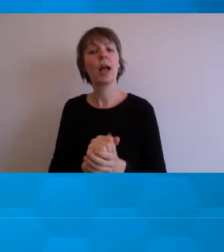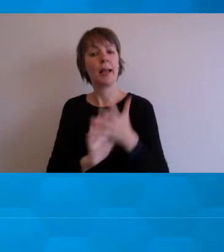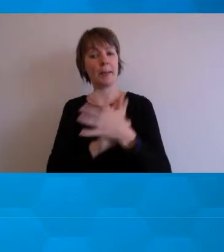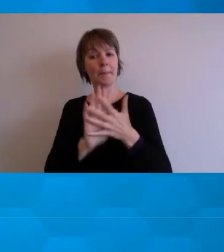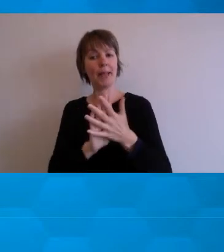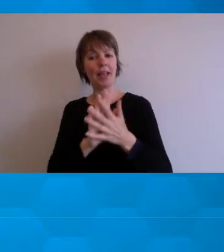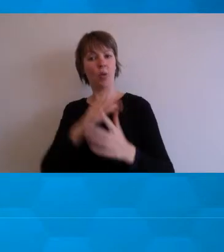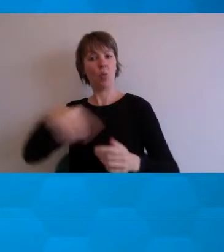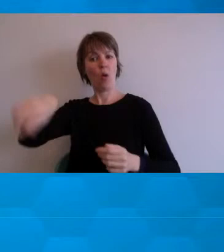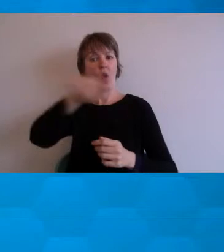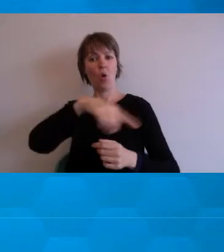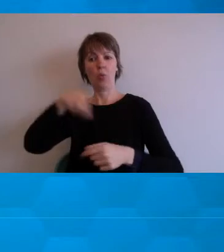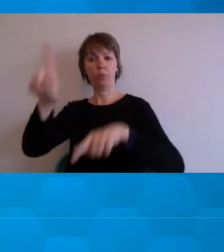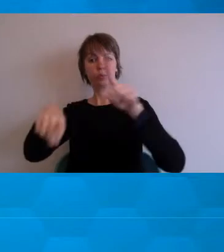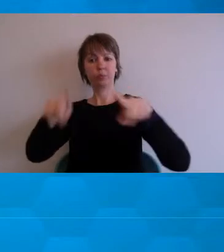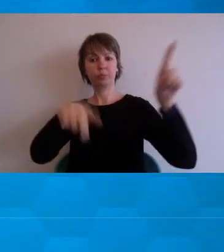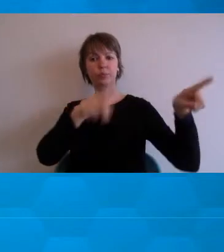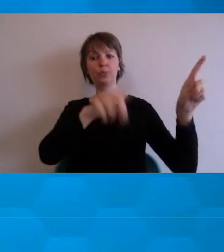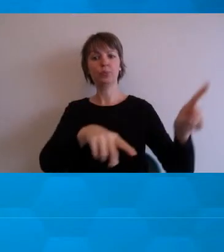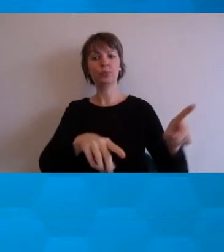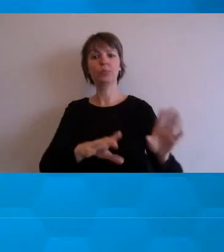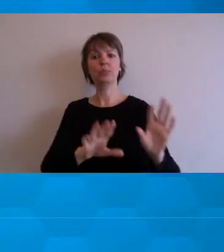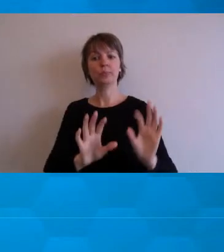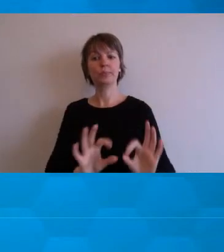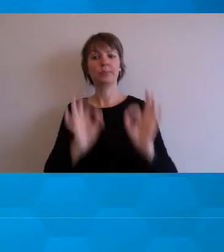what we see. Next slide, please.